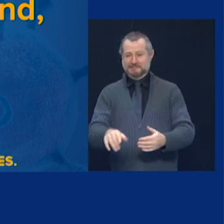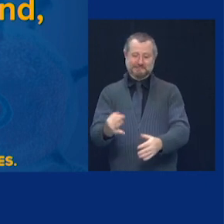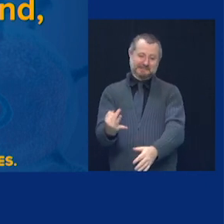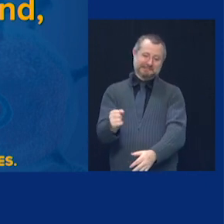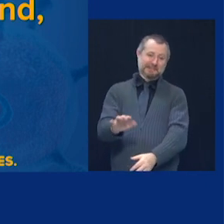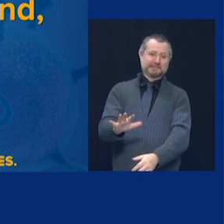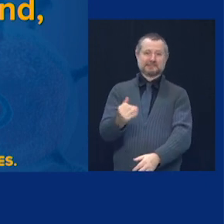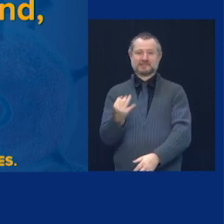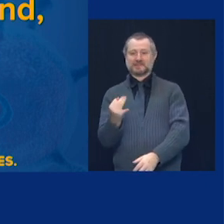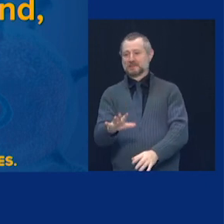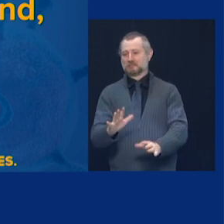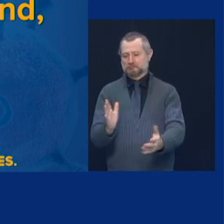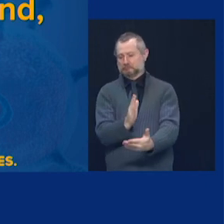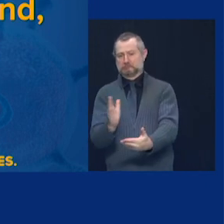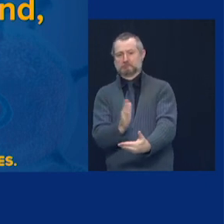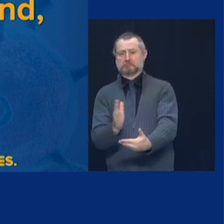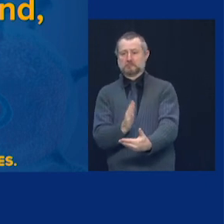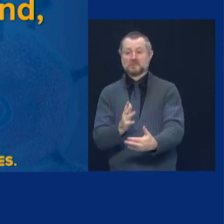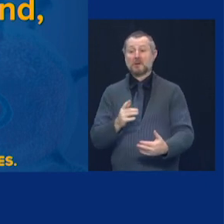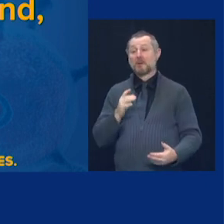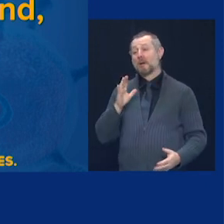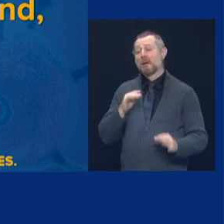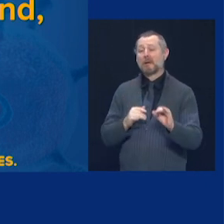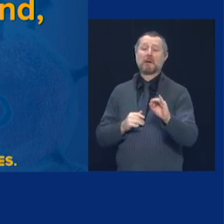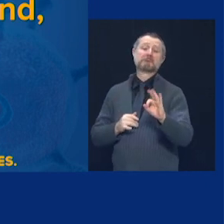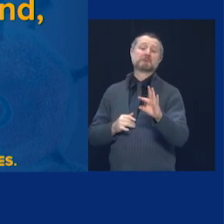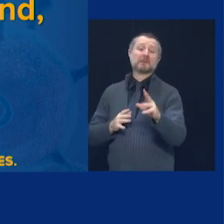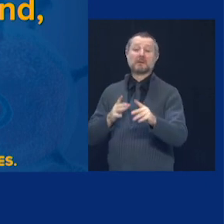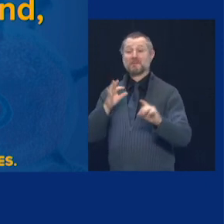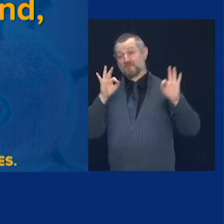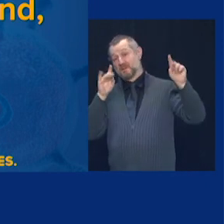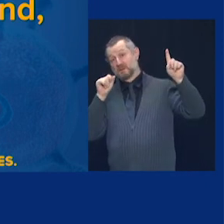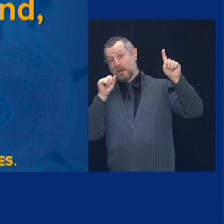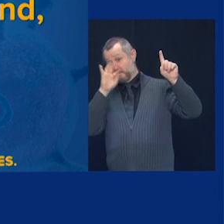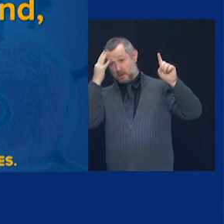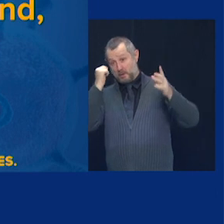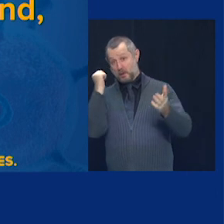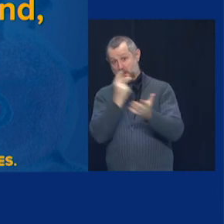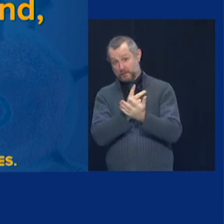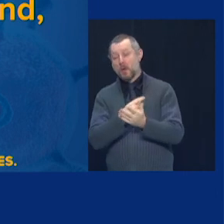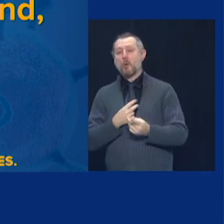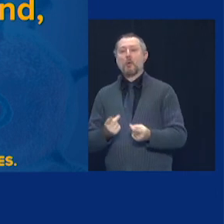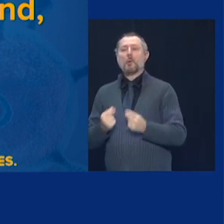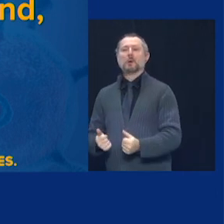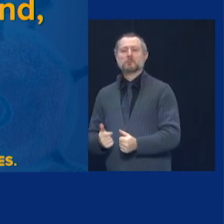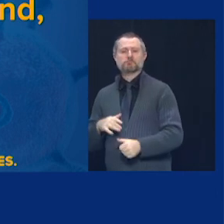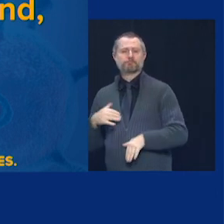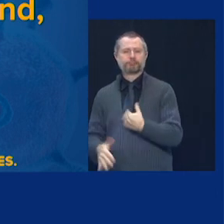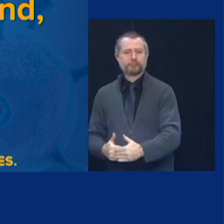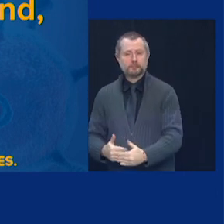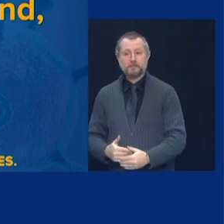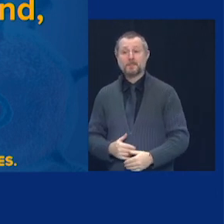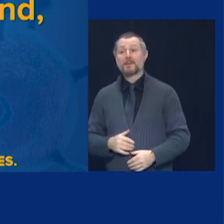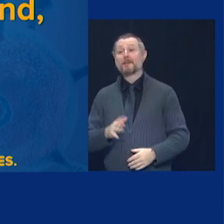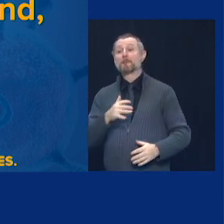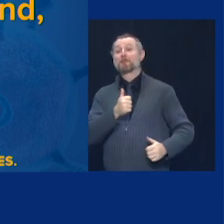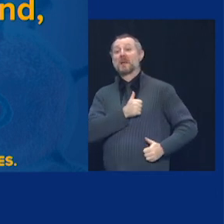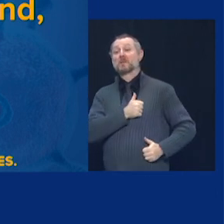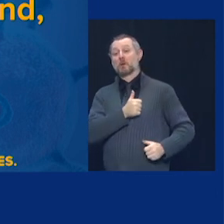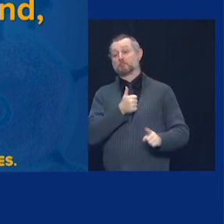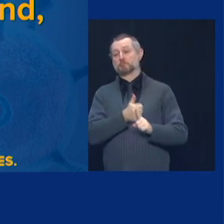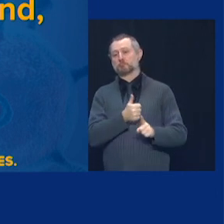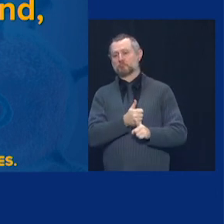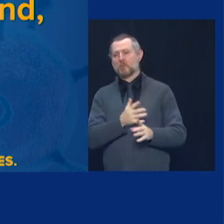That assumes the FDA does act right away. The FDA does approve it, and the military turns